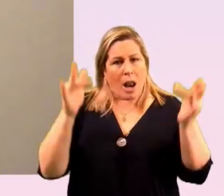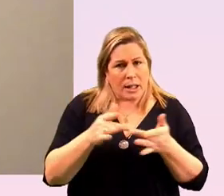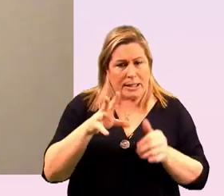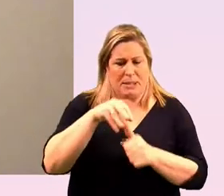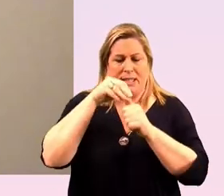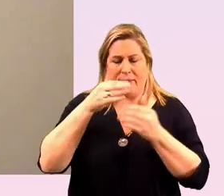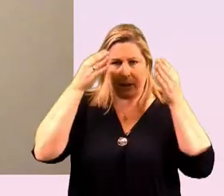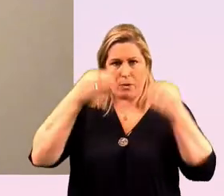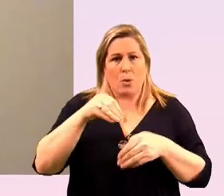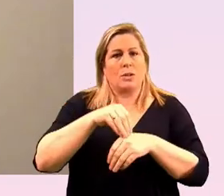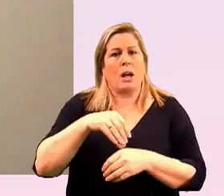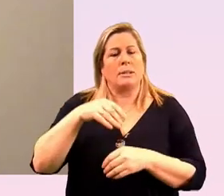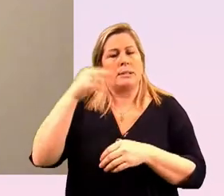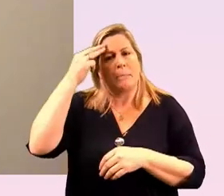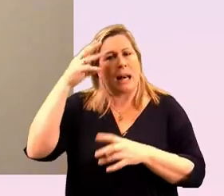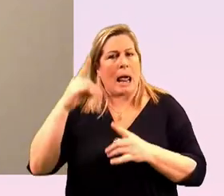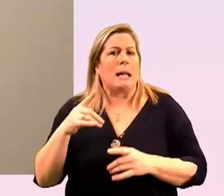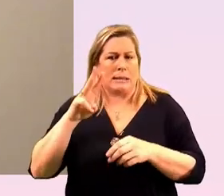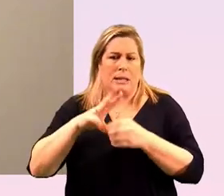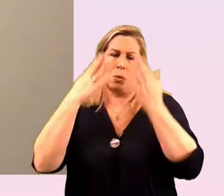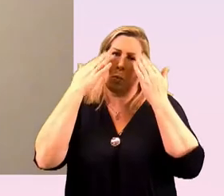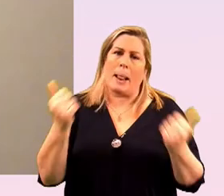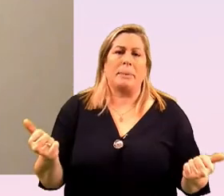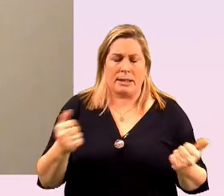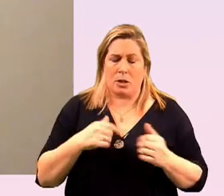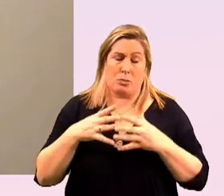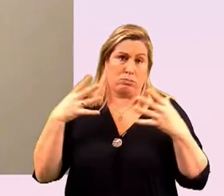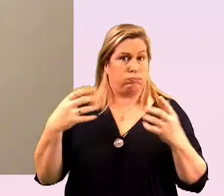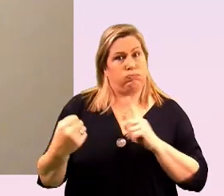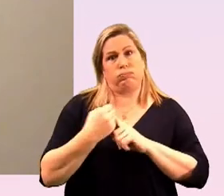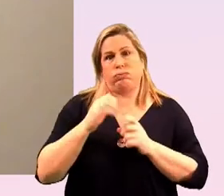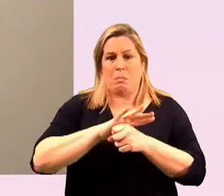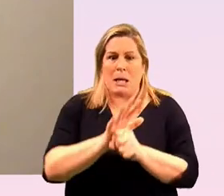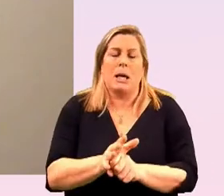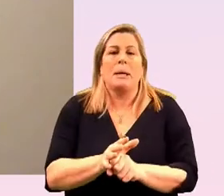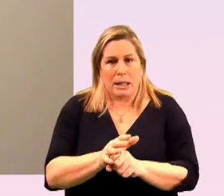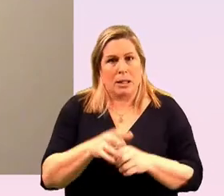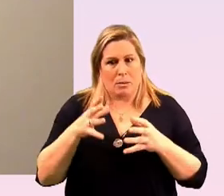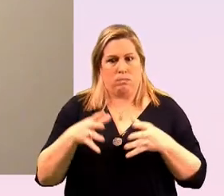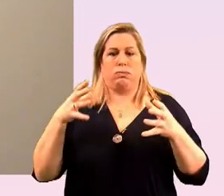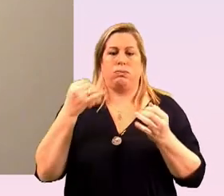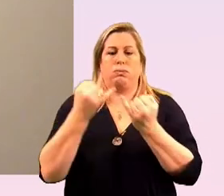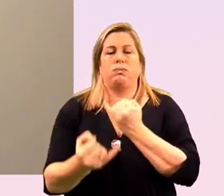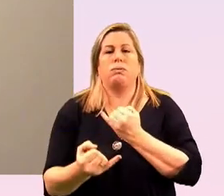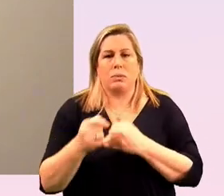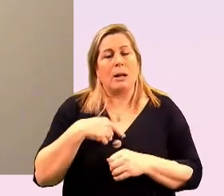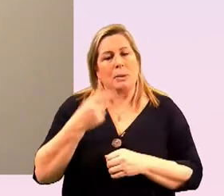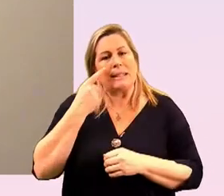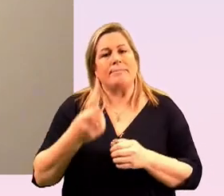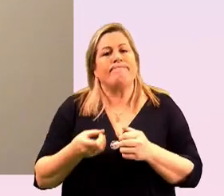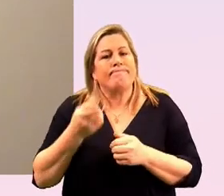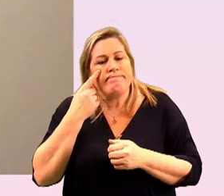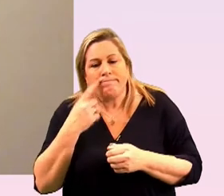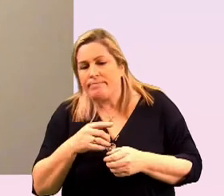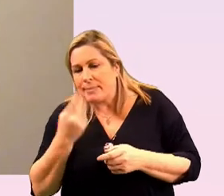well-being which obviously is huge for our communities in a pandemic and really being amplified and we've done that with other organization